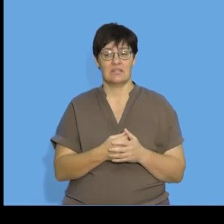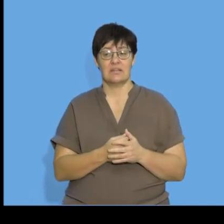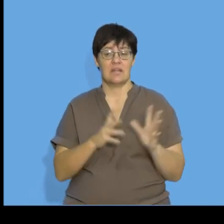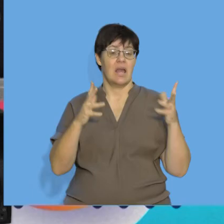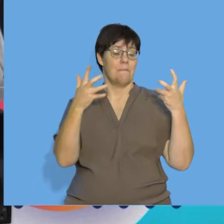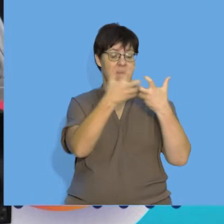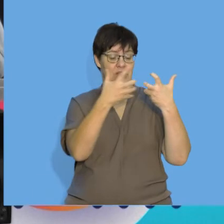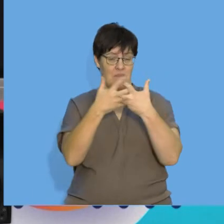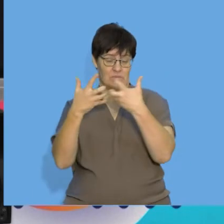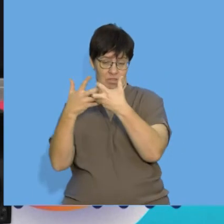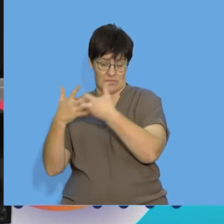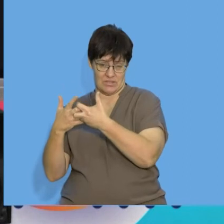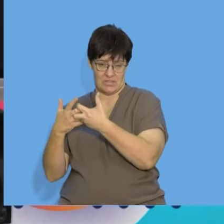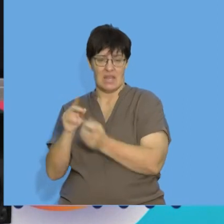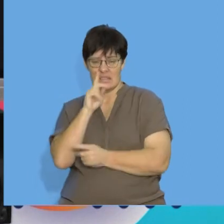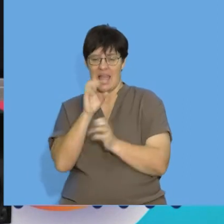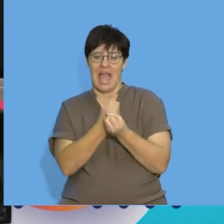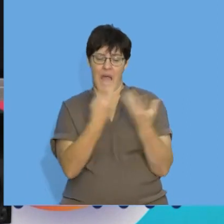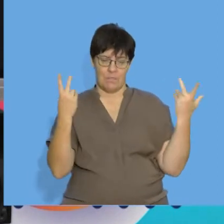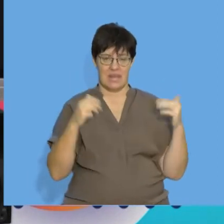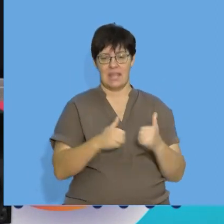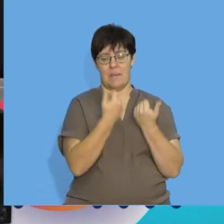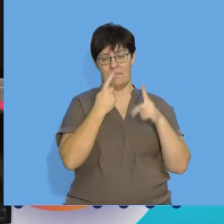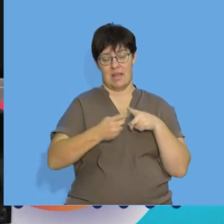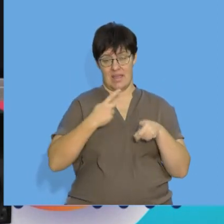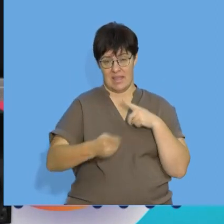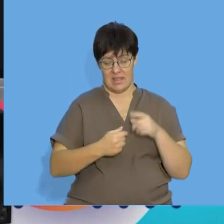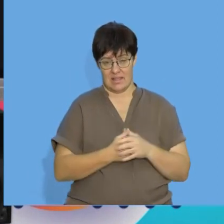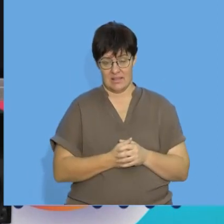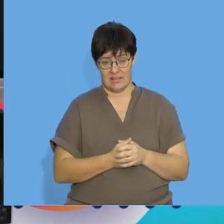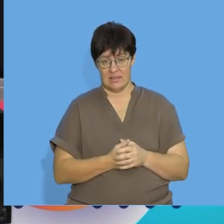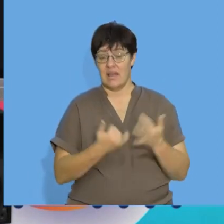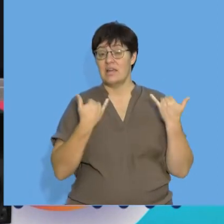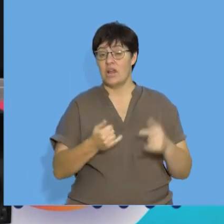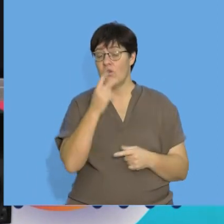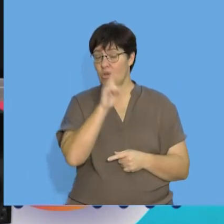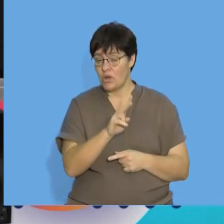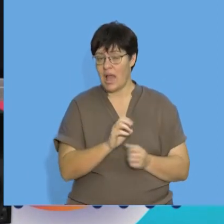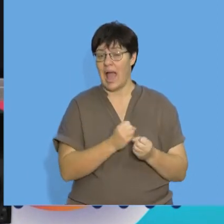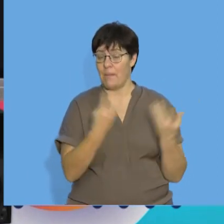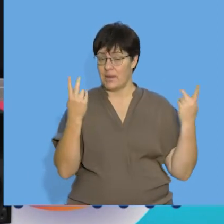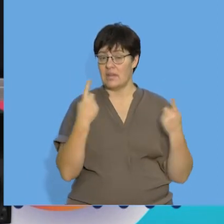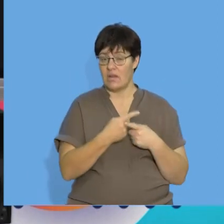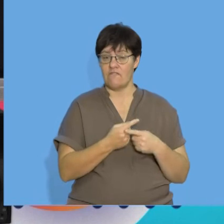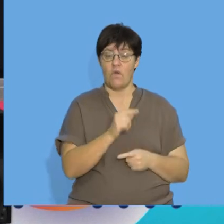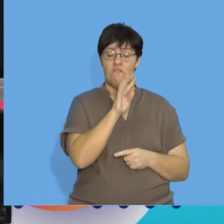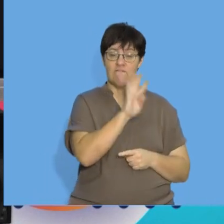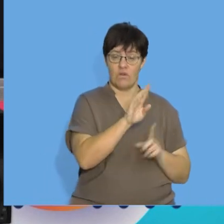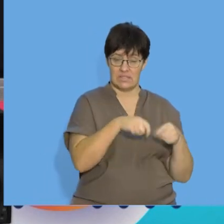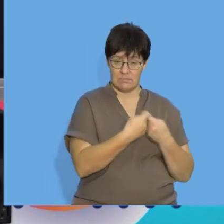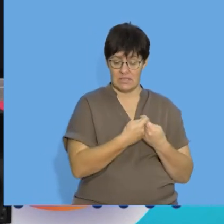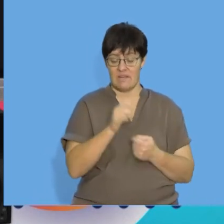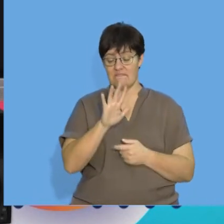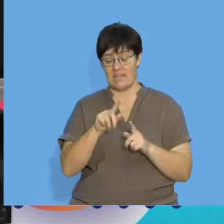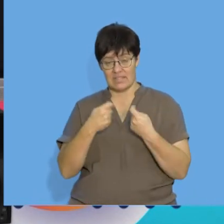behind me is matching teams together and seeing how many games would have been played we're now going to look at the amount of matches for